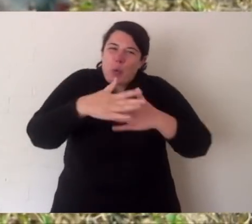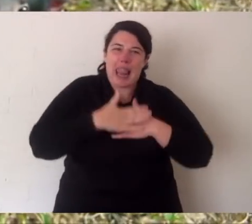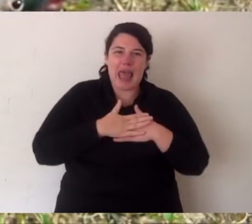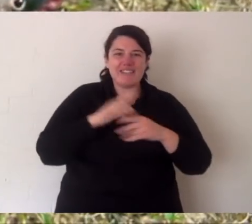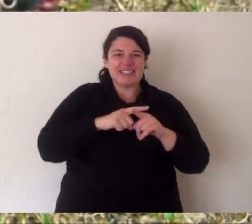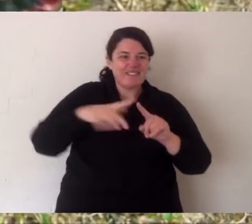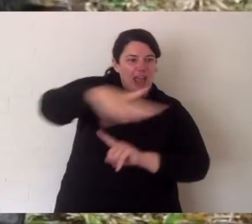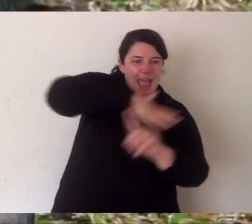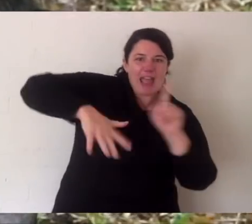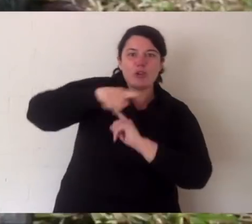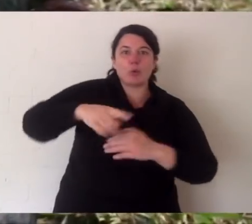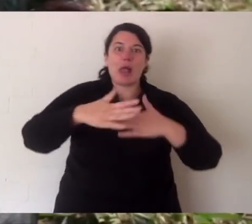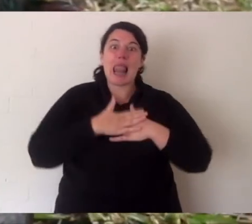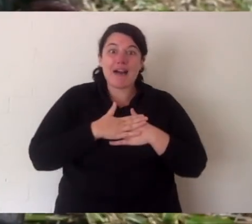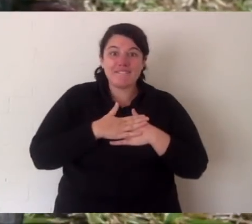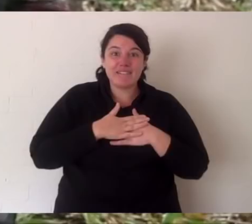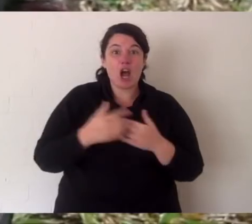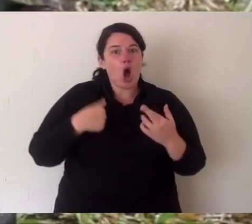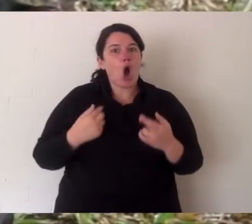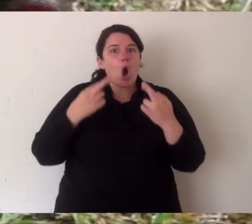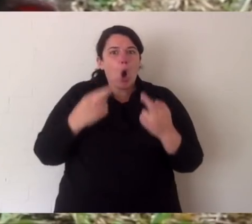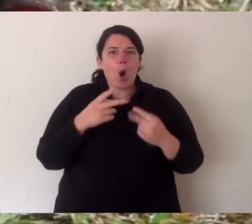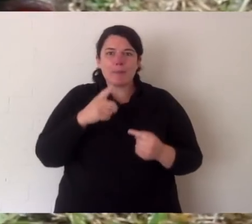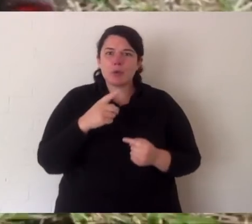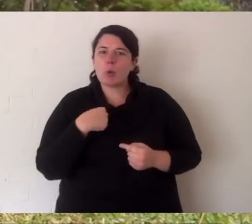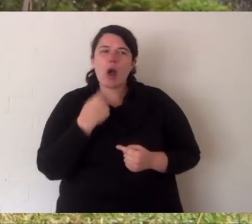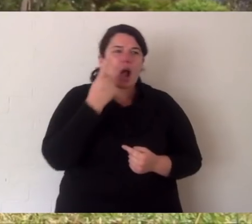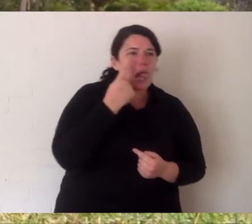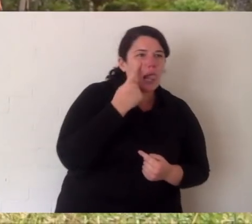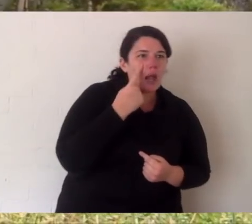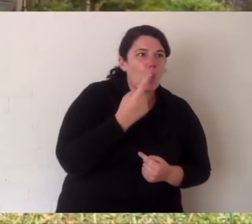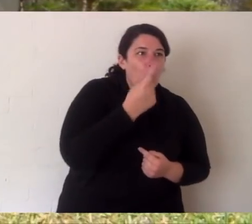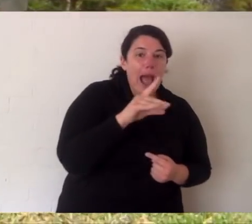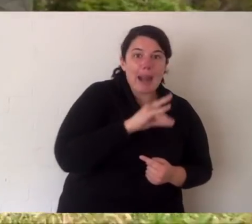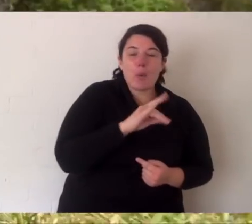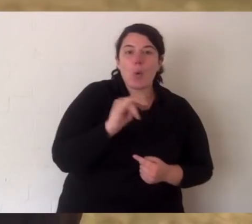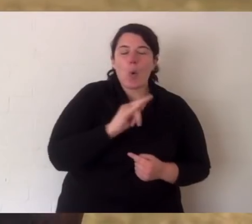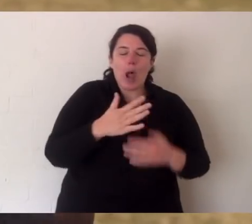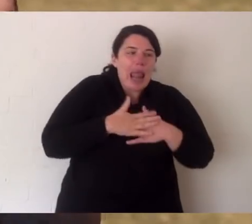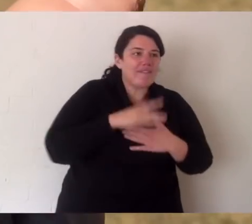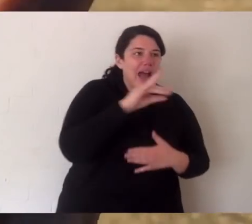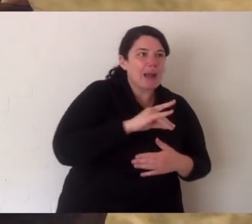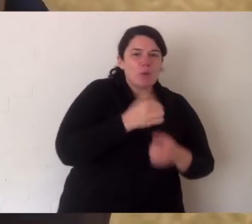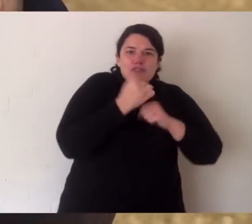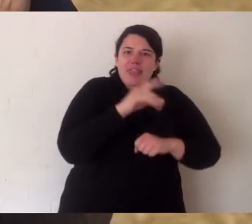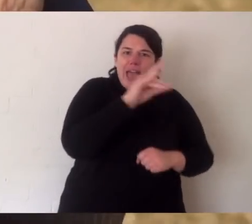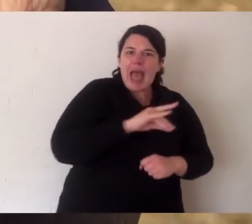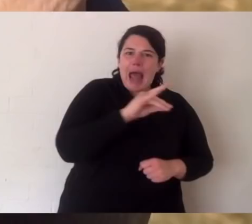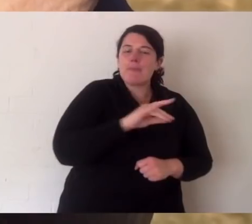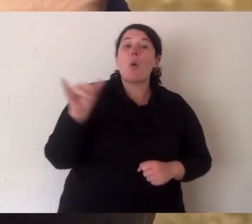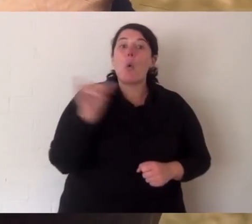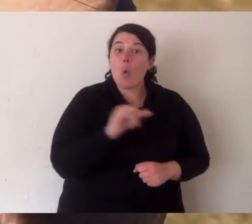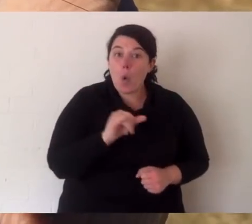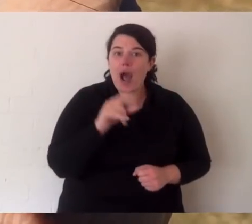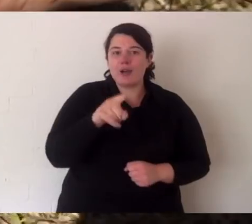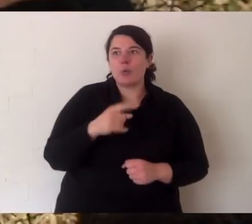up there will be different animals that you appreciate, different habitats that you appreciate. Now I hope that you take interest in one of them or